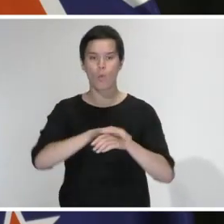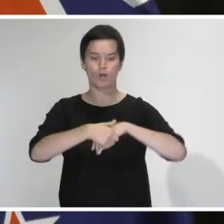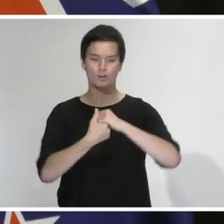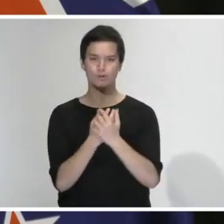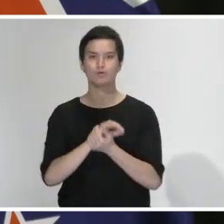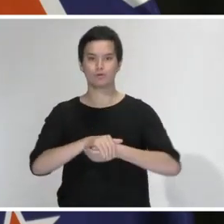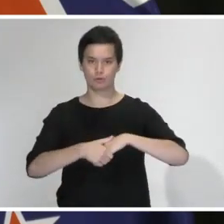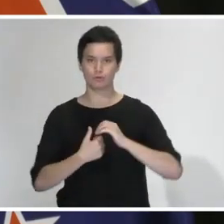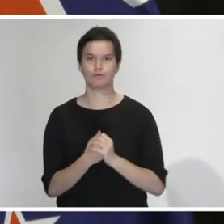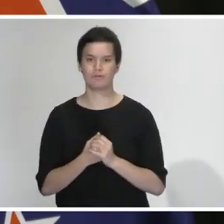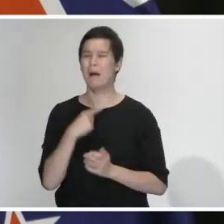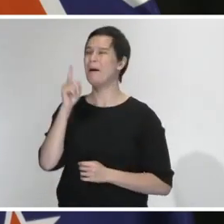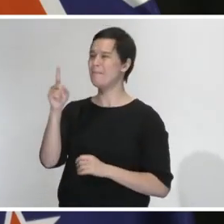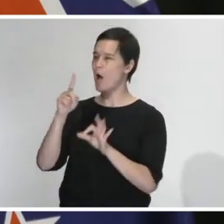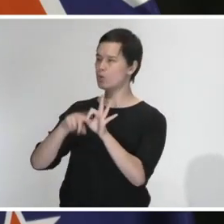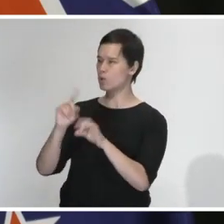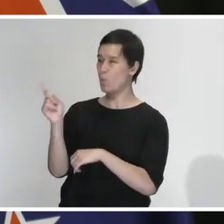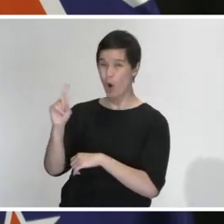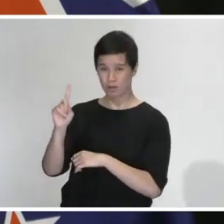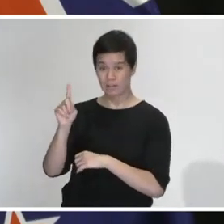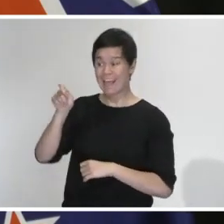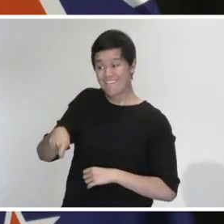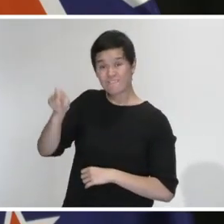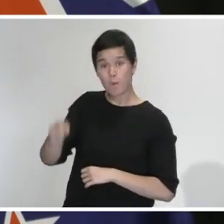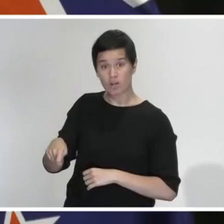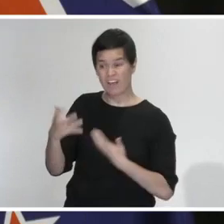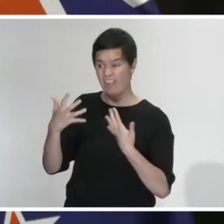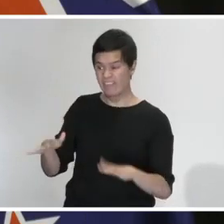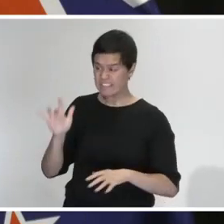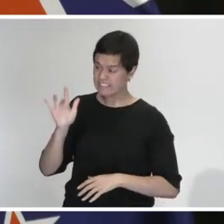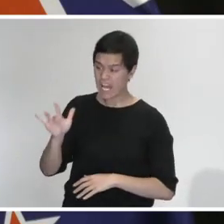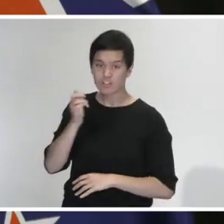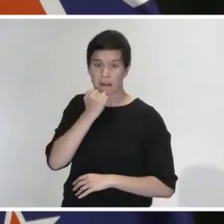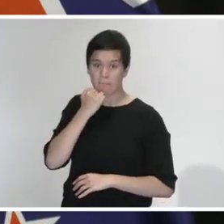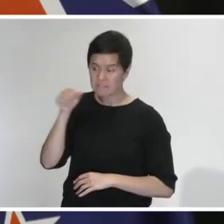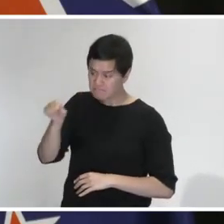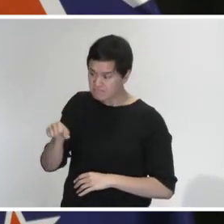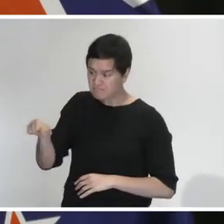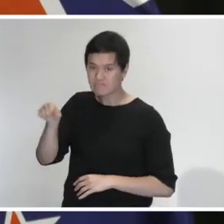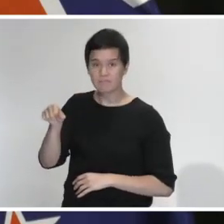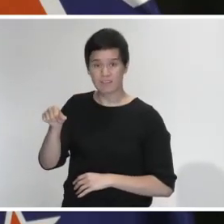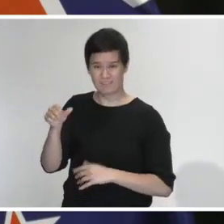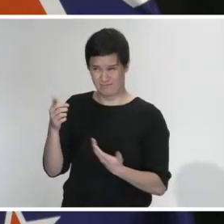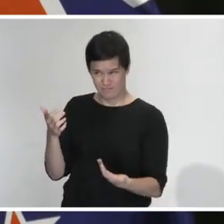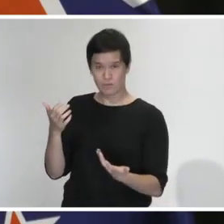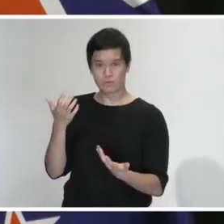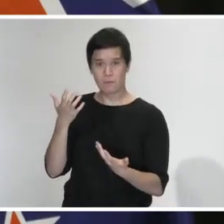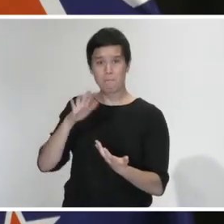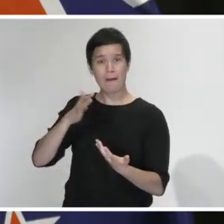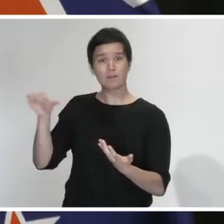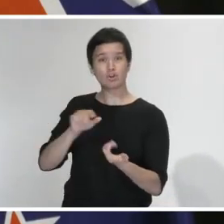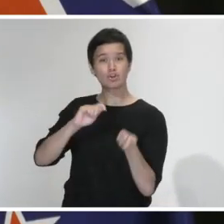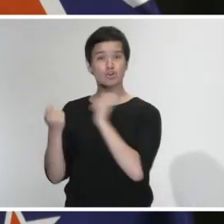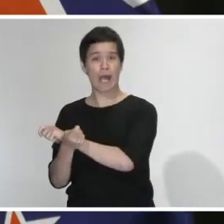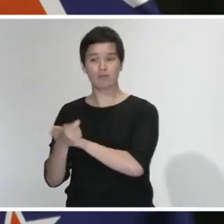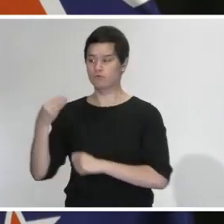contactless payments more available? Well, even then, I mean, they're not utilised by everyone. And I think we need to keep that in